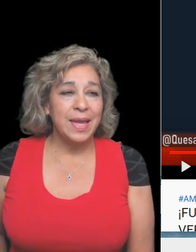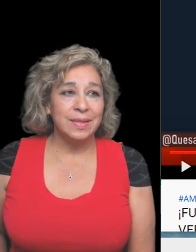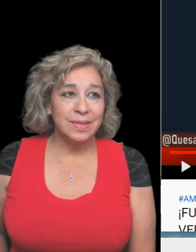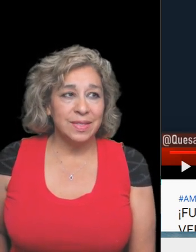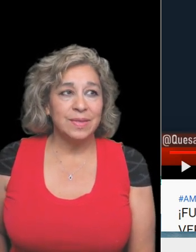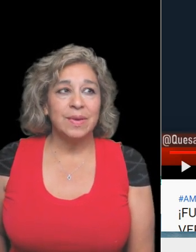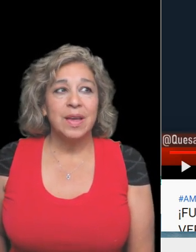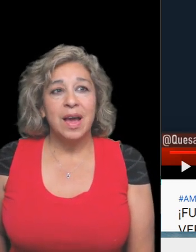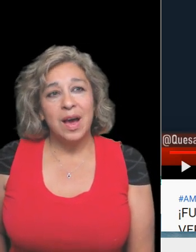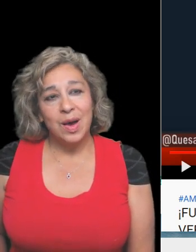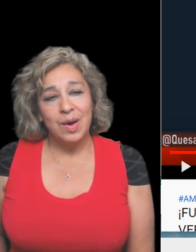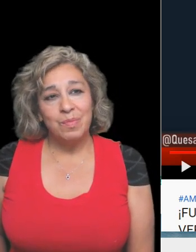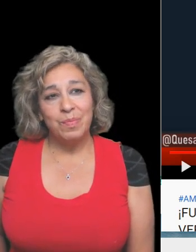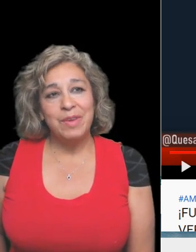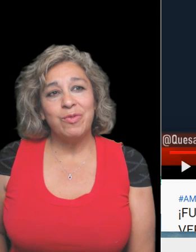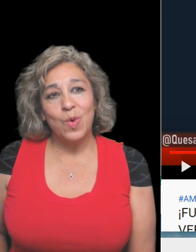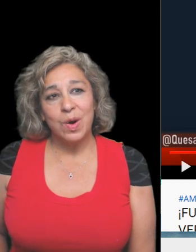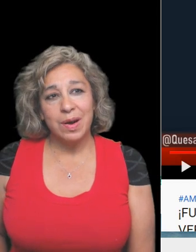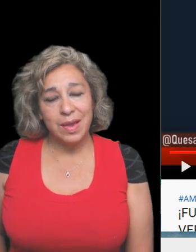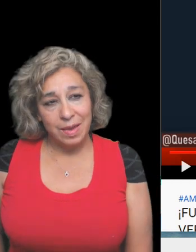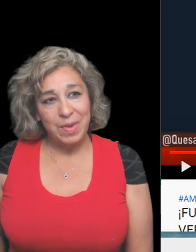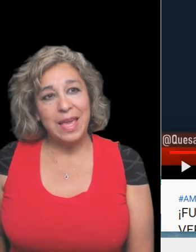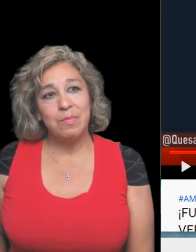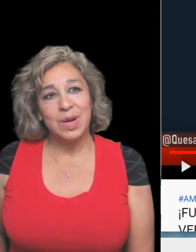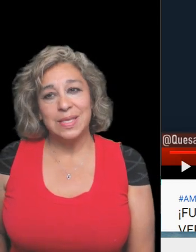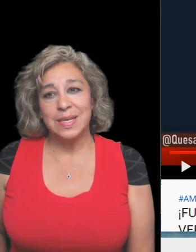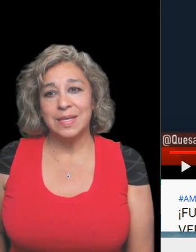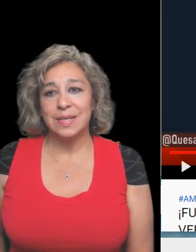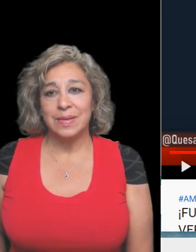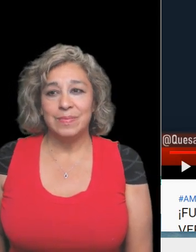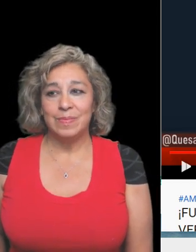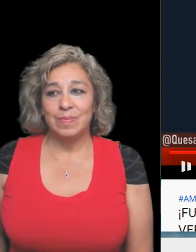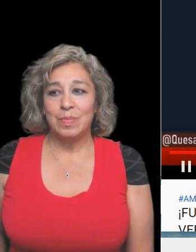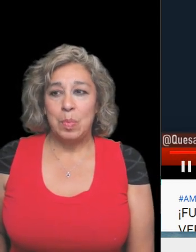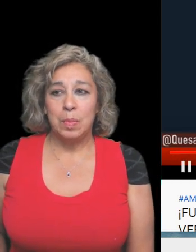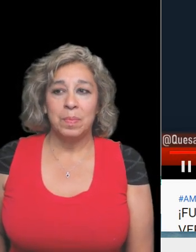campaigns before he president.